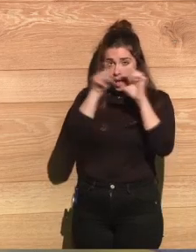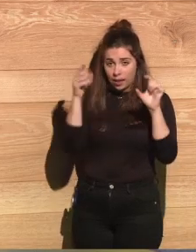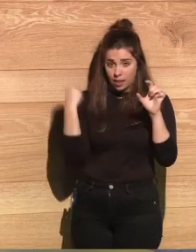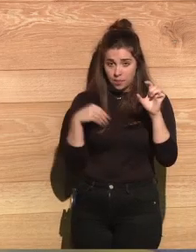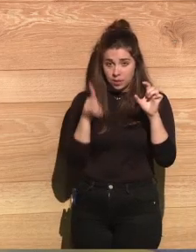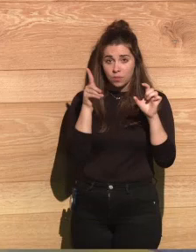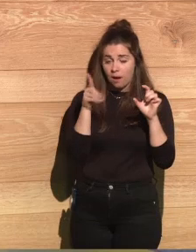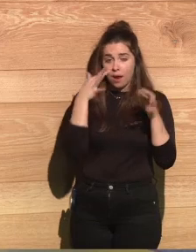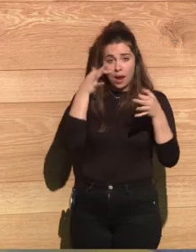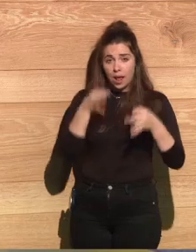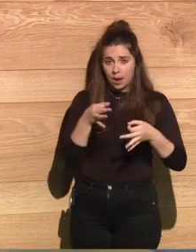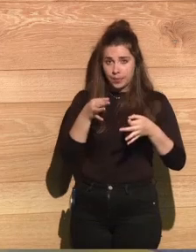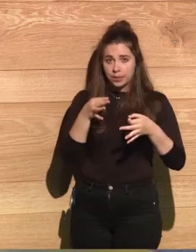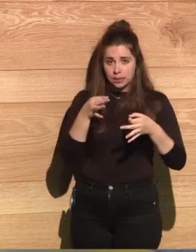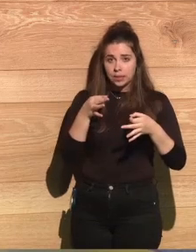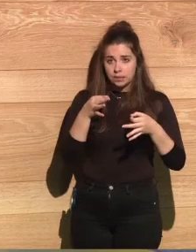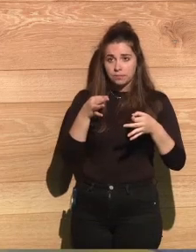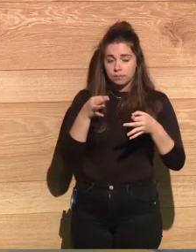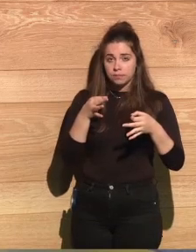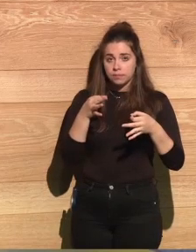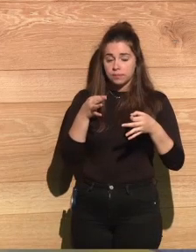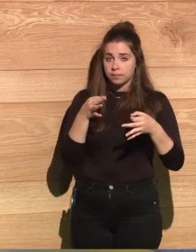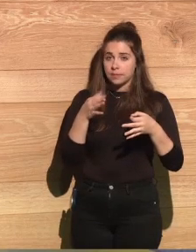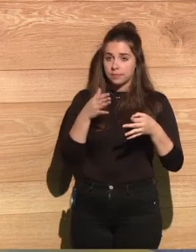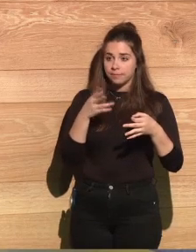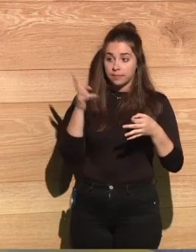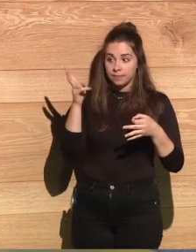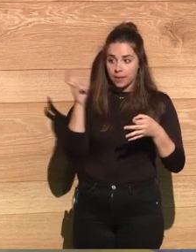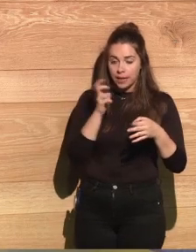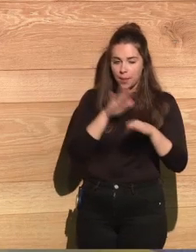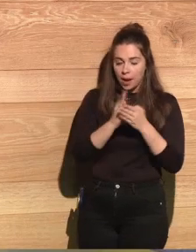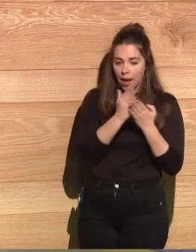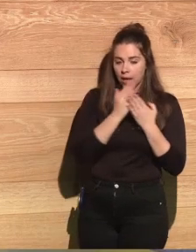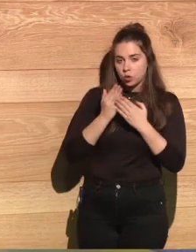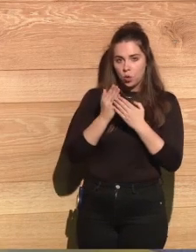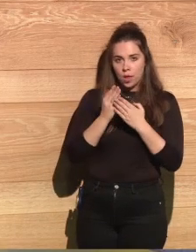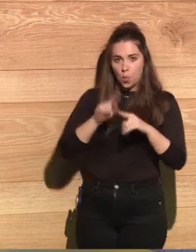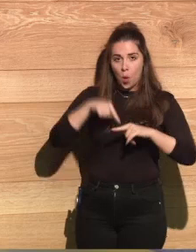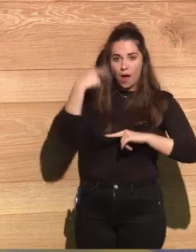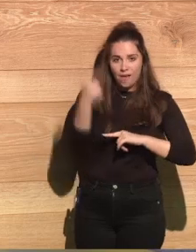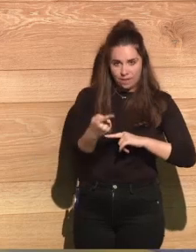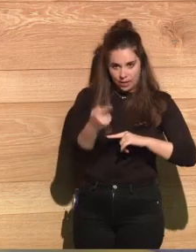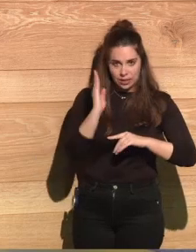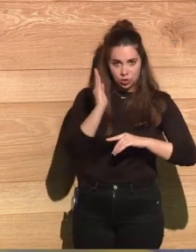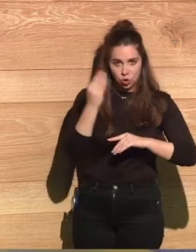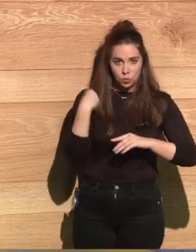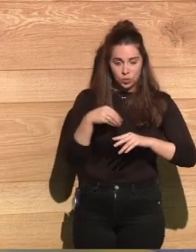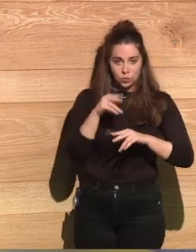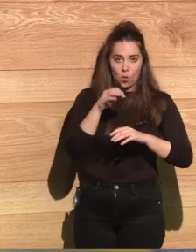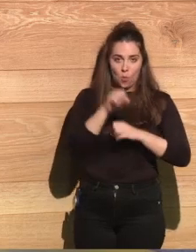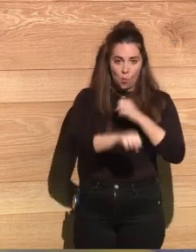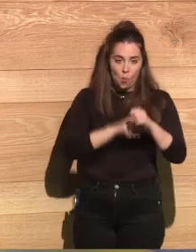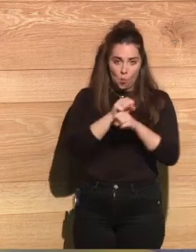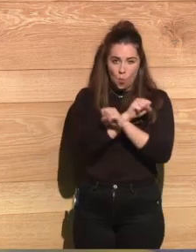effect of radiation of the atomic bomb to the